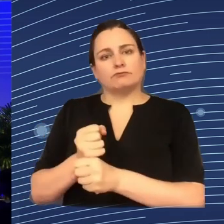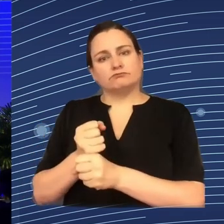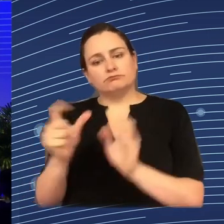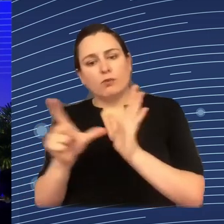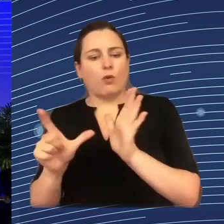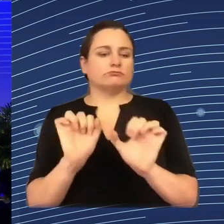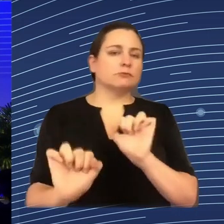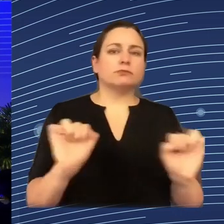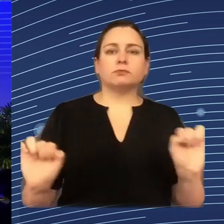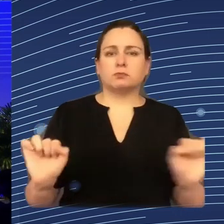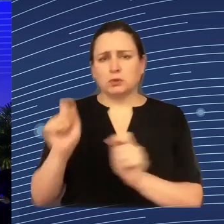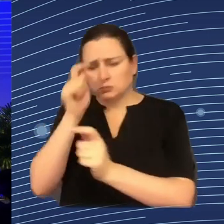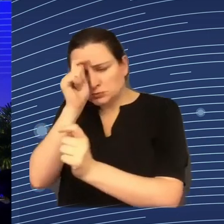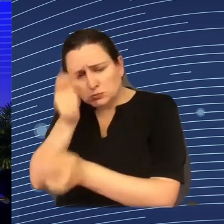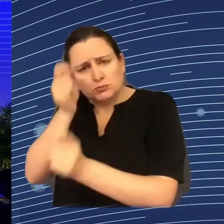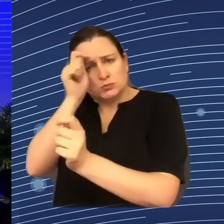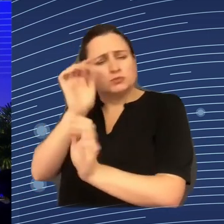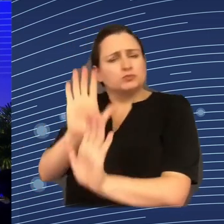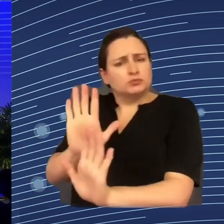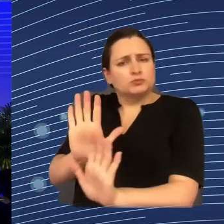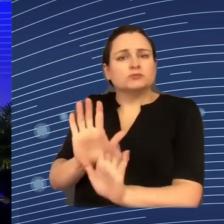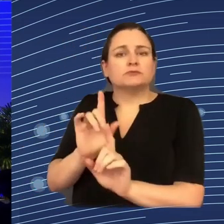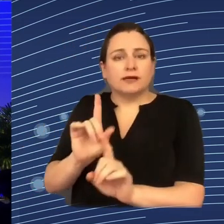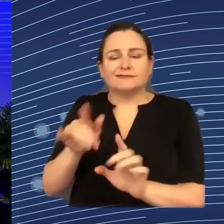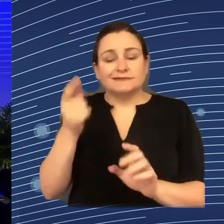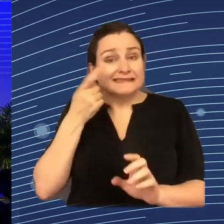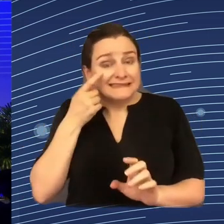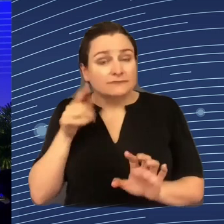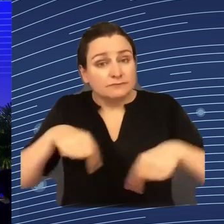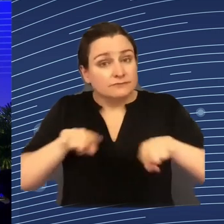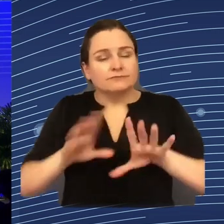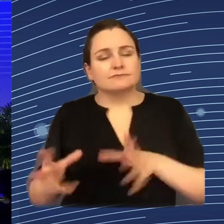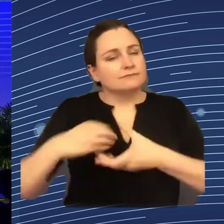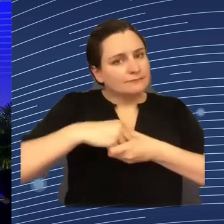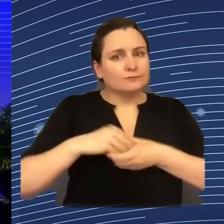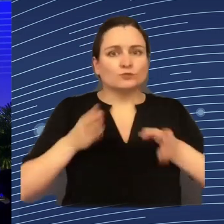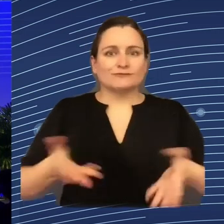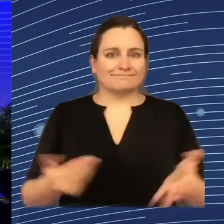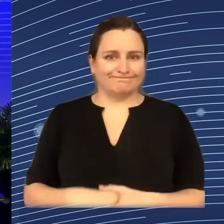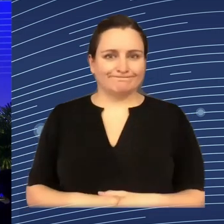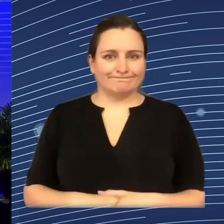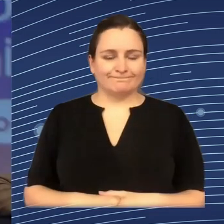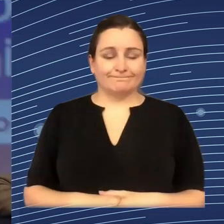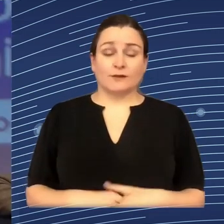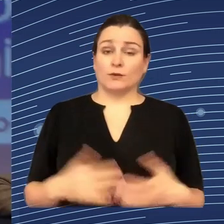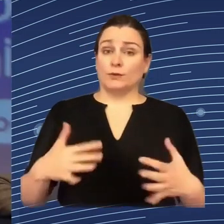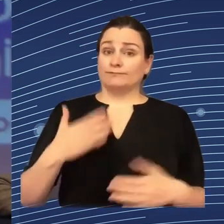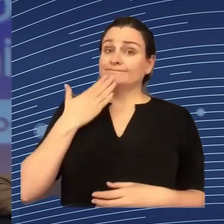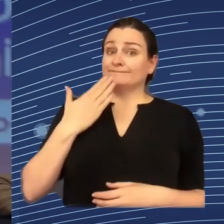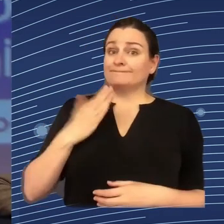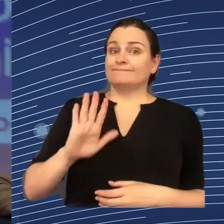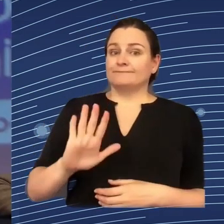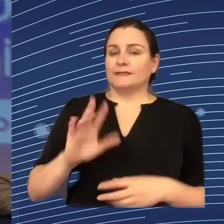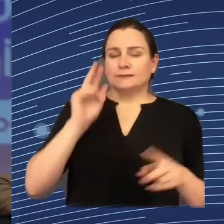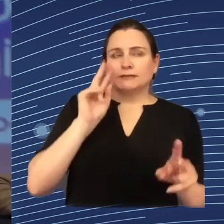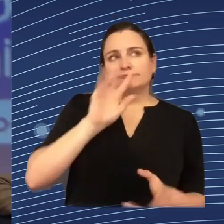Mr. Cerruti, I'm sorry, and Ms. Schoman. This was, of course, a very important overview of what are sometimes